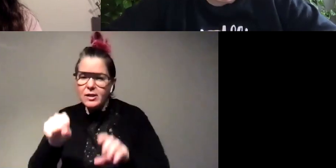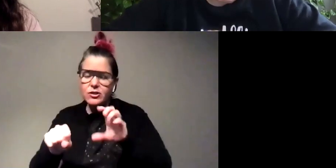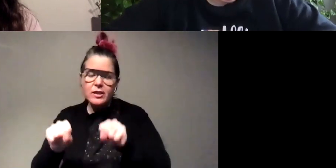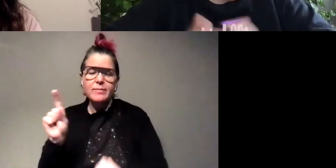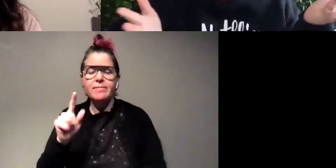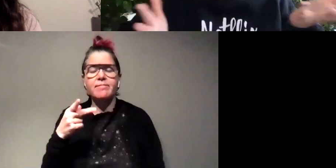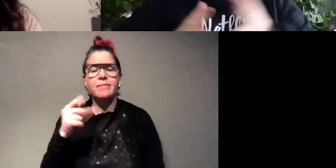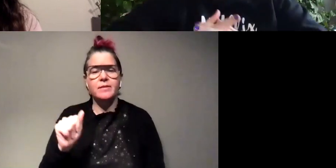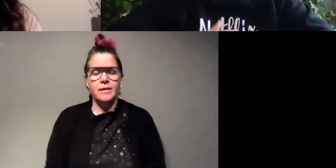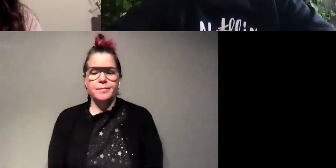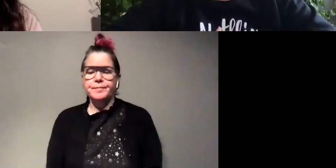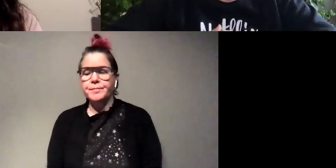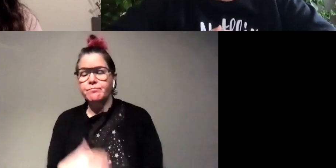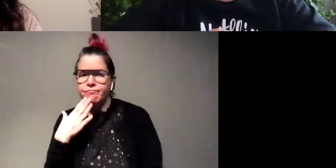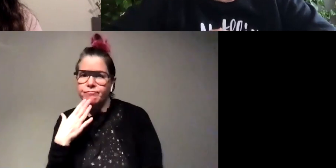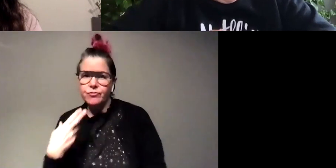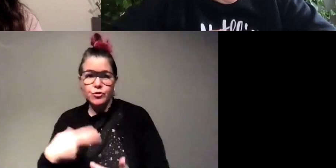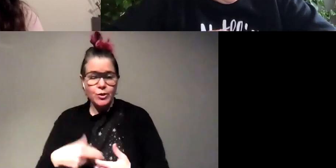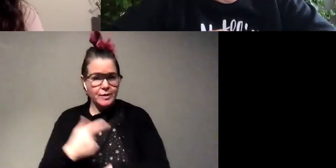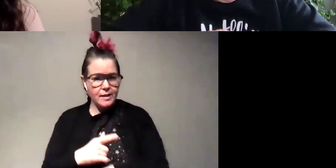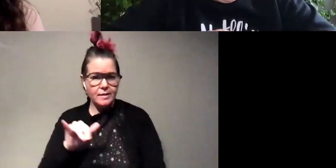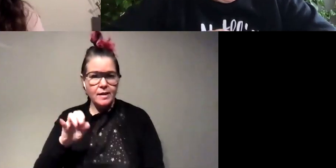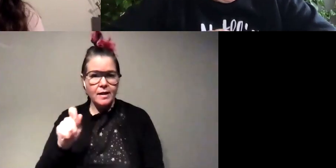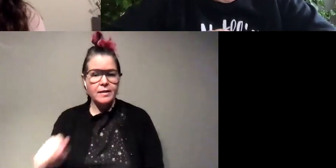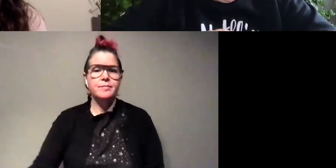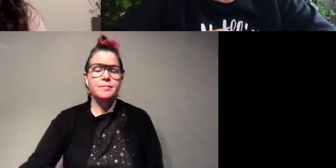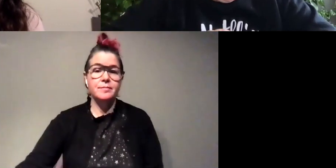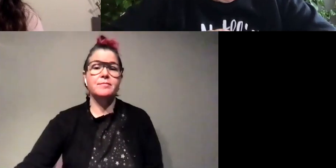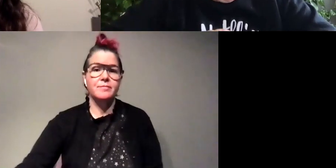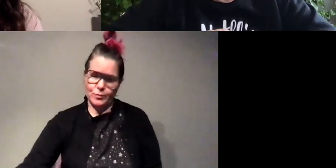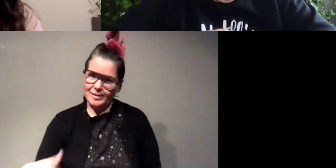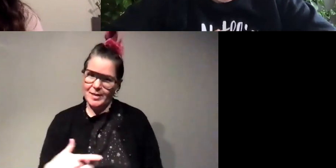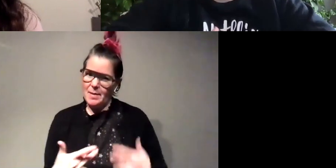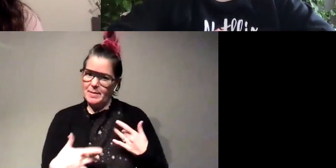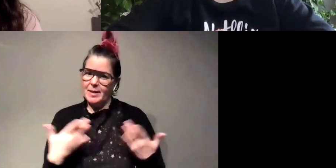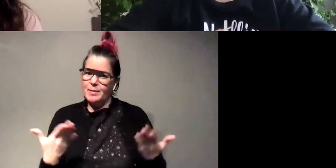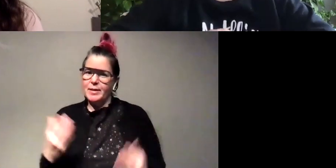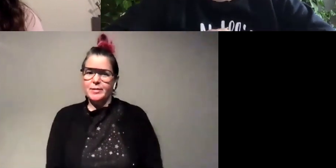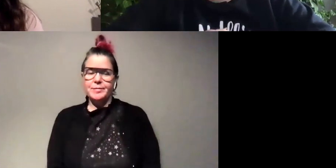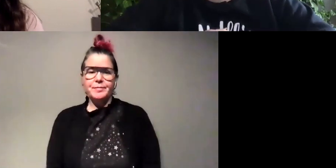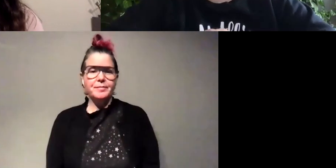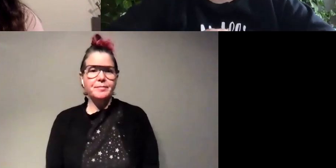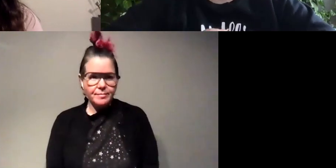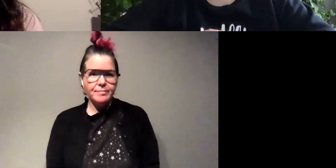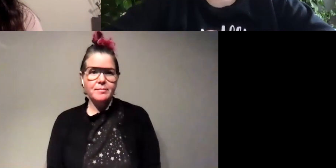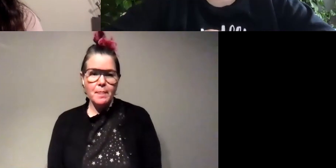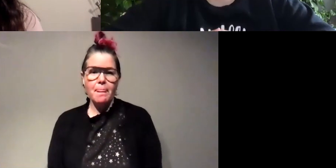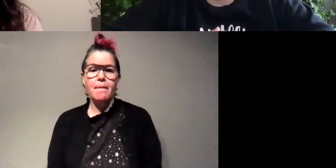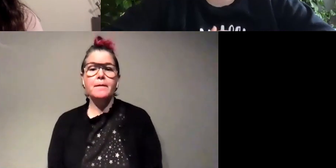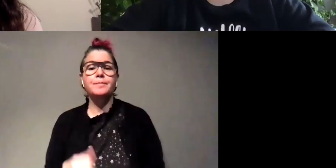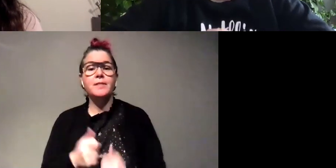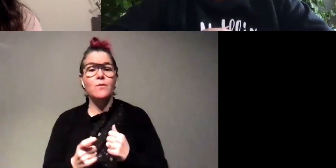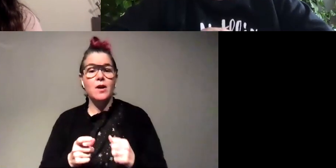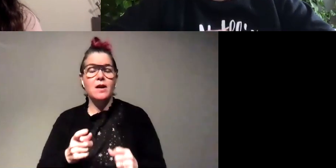um thank you so much for joining us today yelena oh yeah thank you i'm excited to be here awesome uh so everybody get your